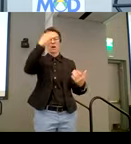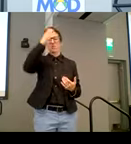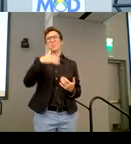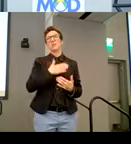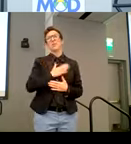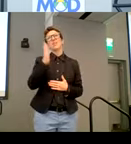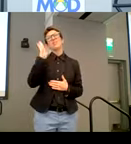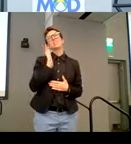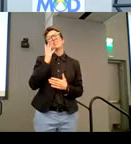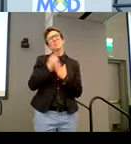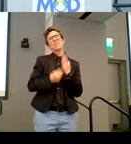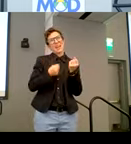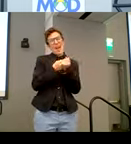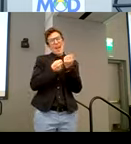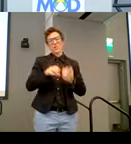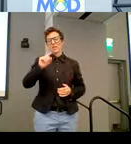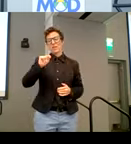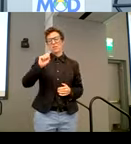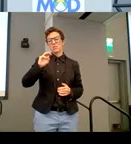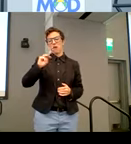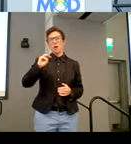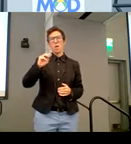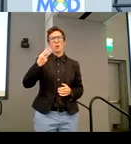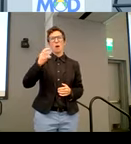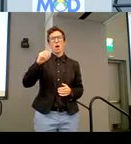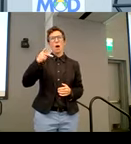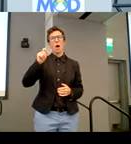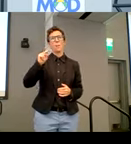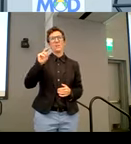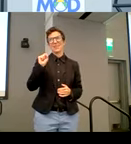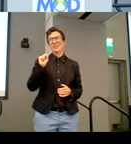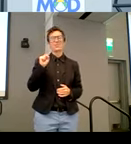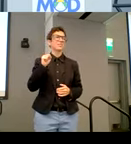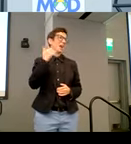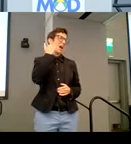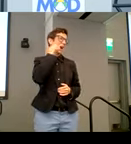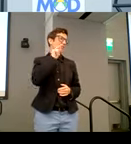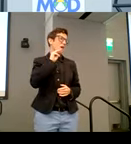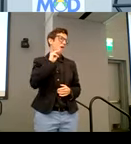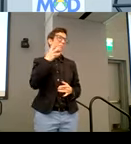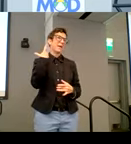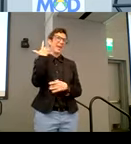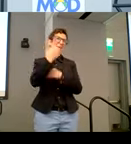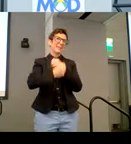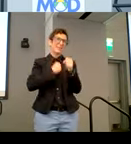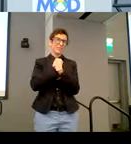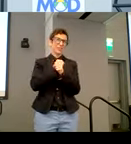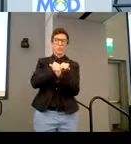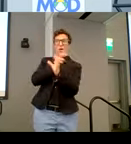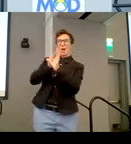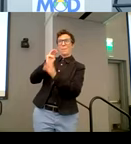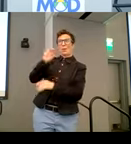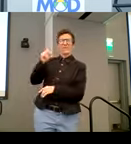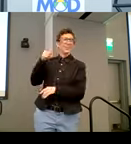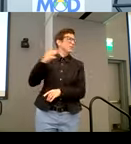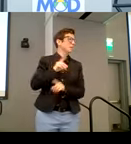kind of segment this to the video that was produced. Um, I knew Tom for a long time when I started at MOD. Uh, he was